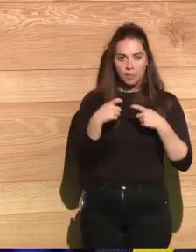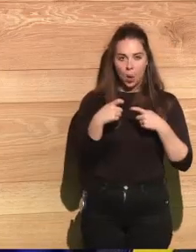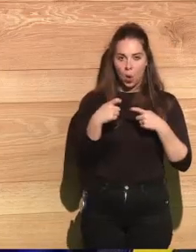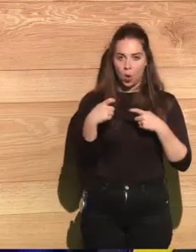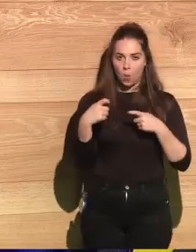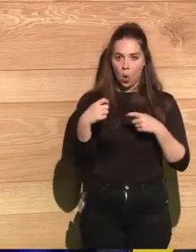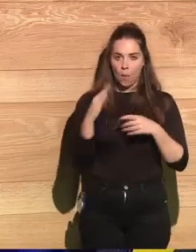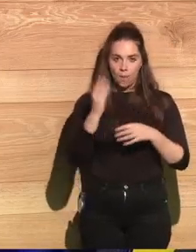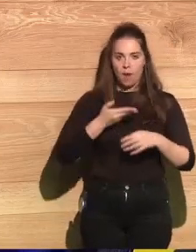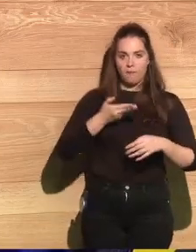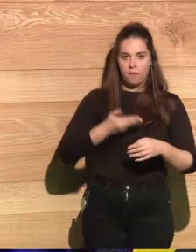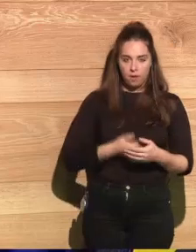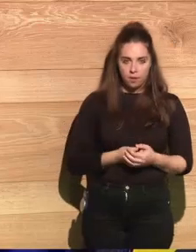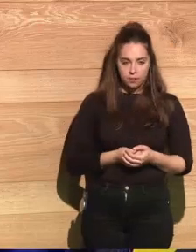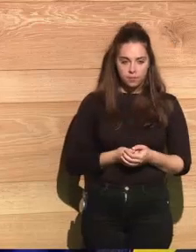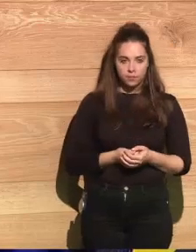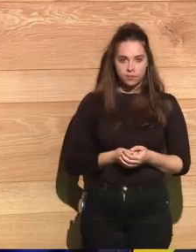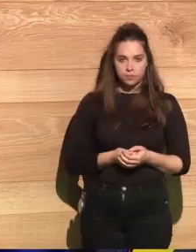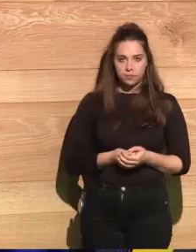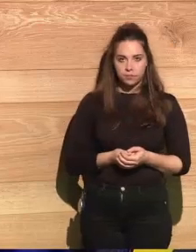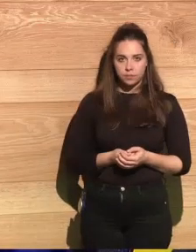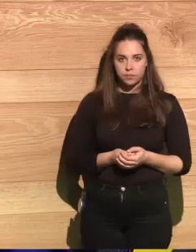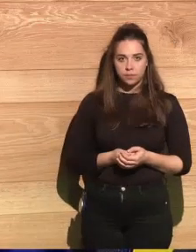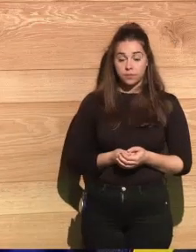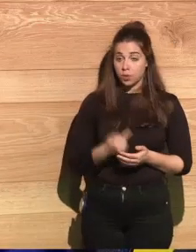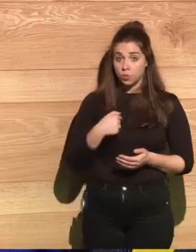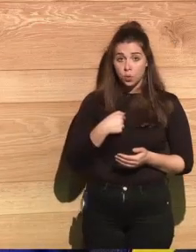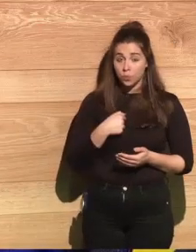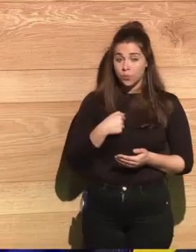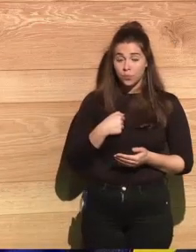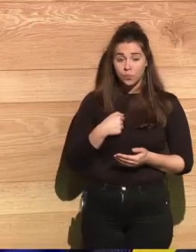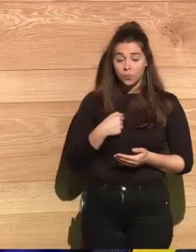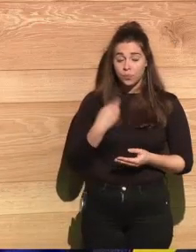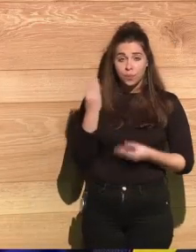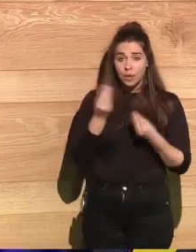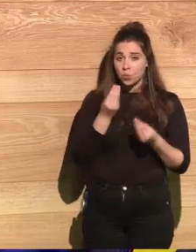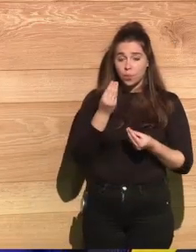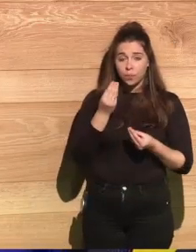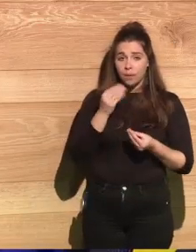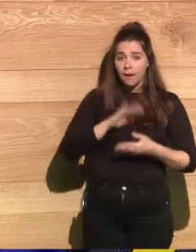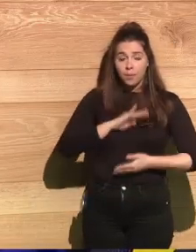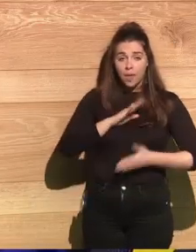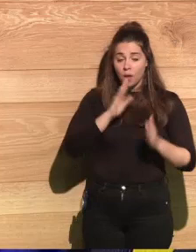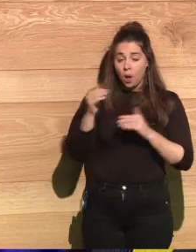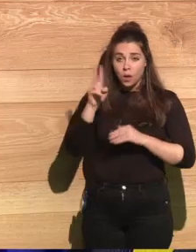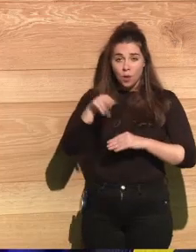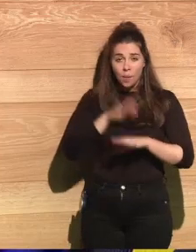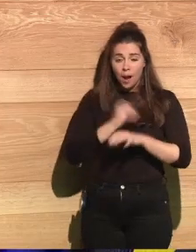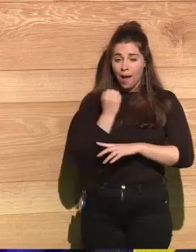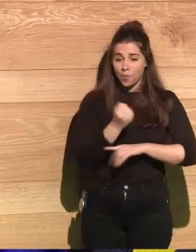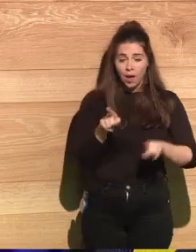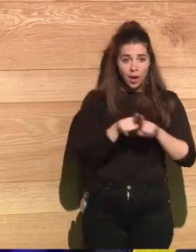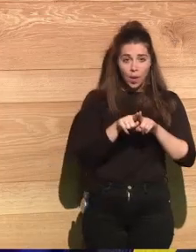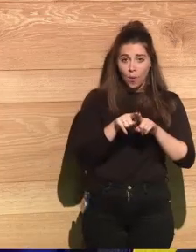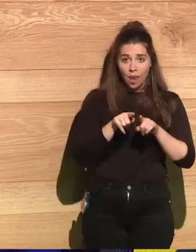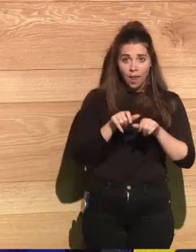mouth, I can never support that. That's nonsense. It's an illusion and delusion. That's